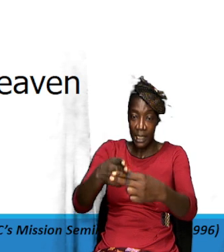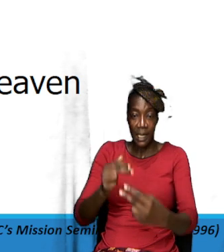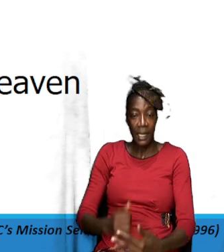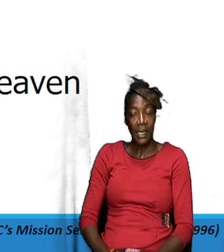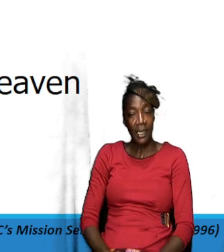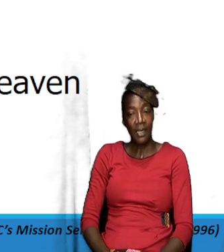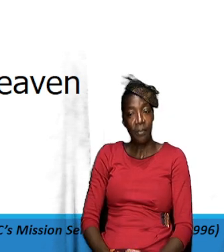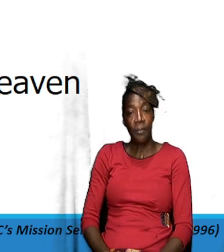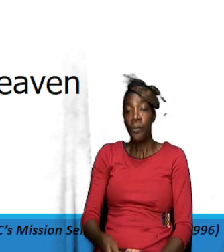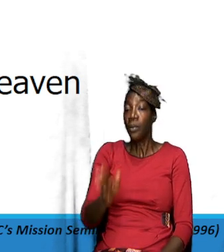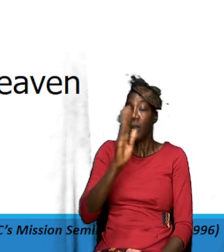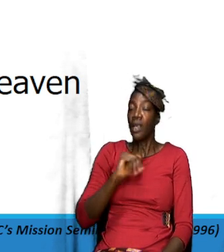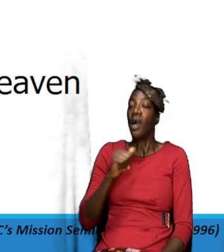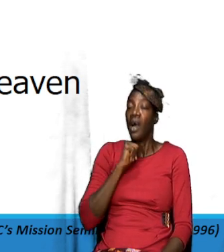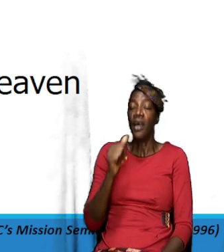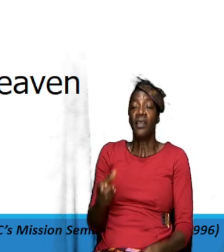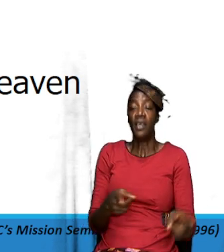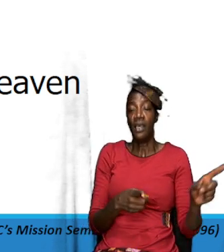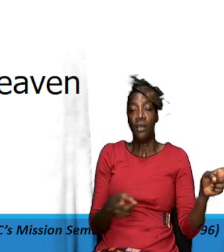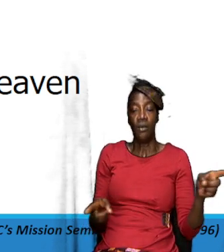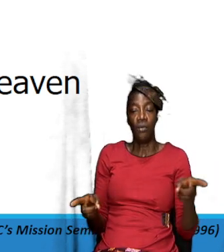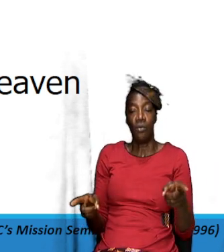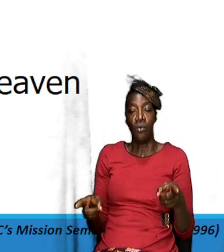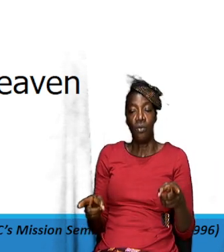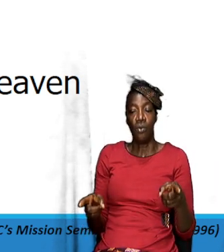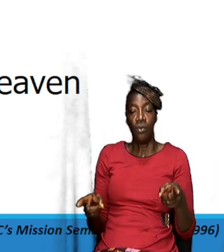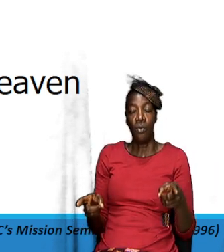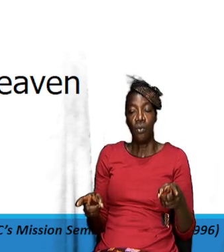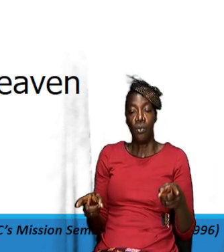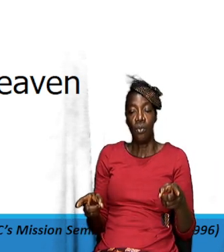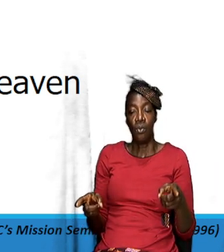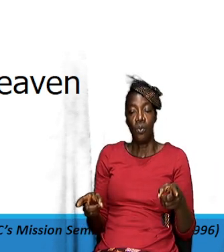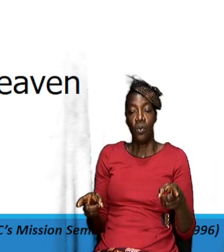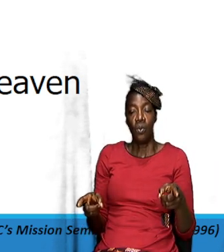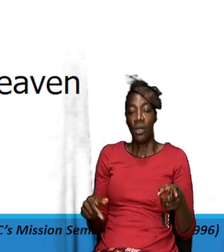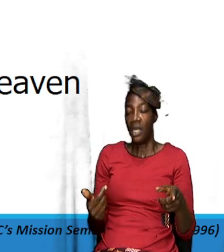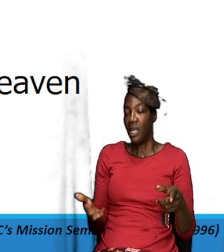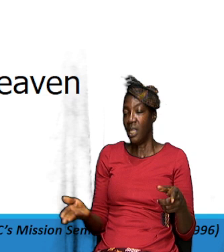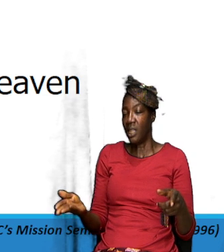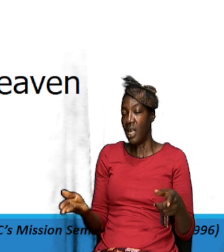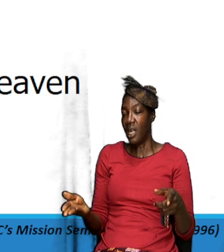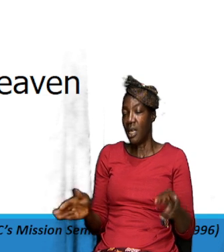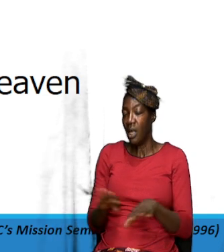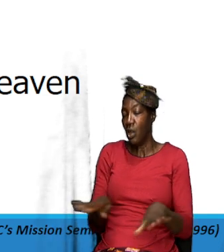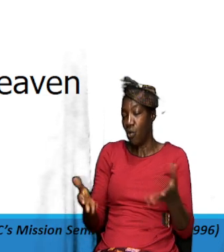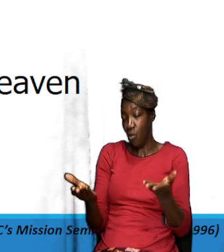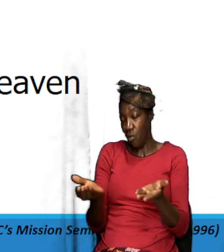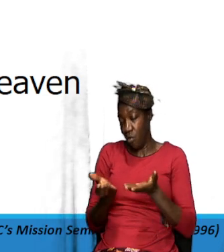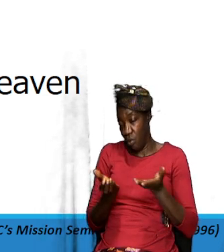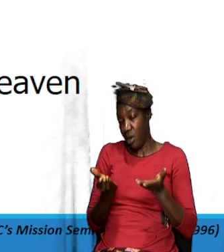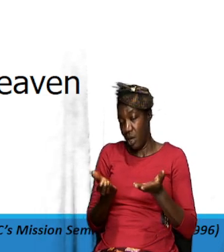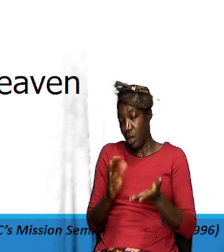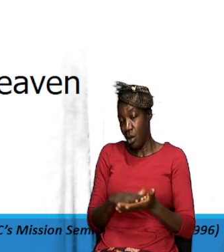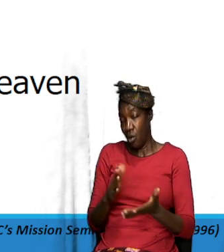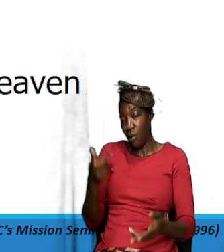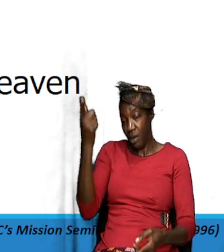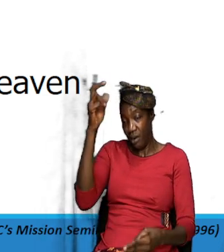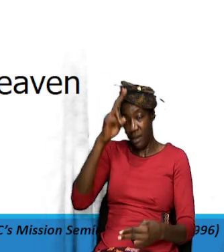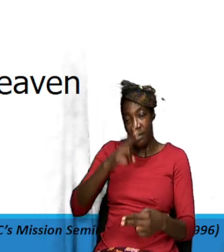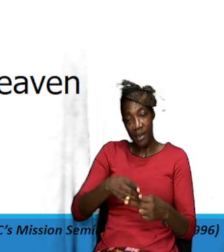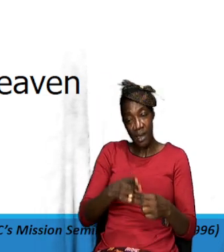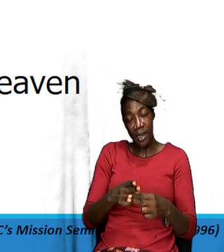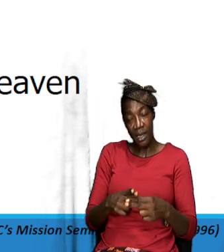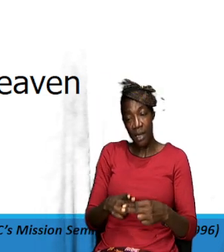so God will not do and the reverse is true God will not do anything that doesn't bring glory to his name